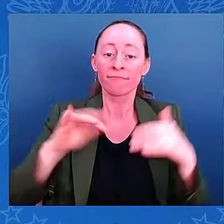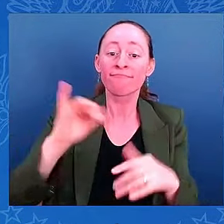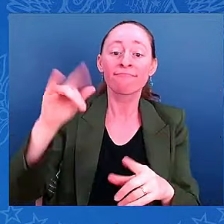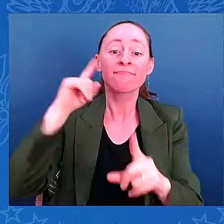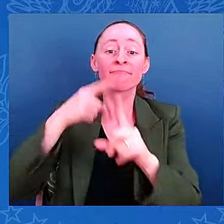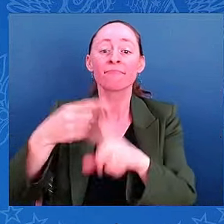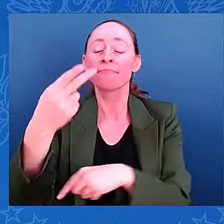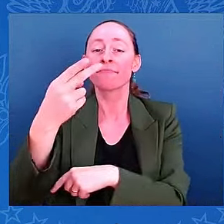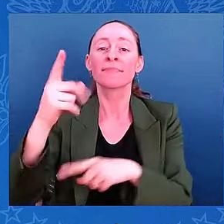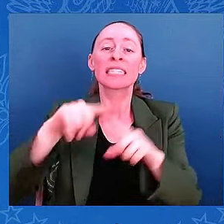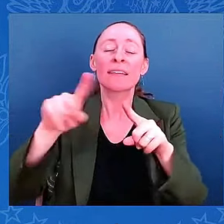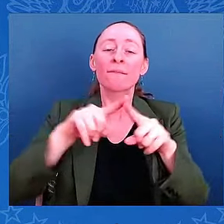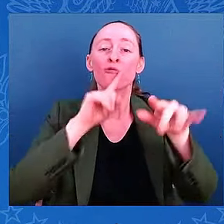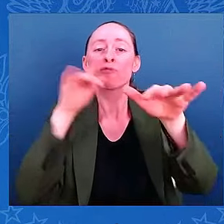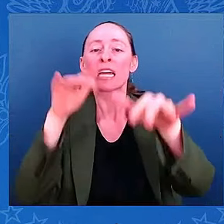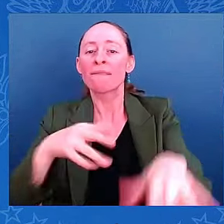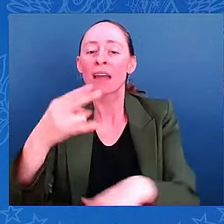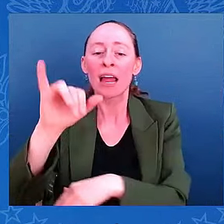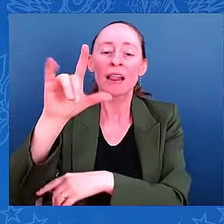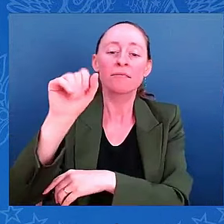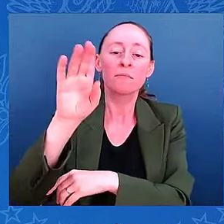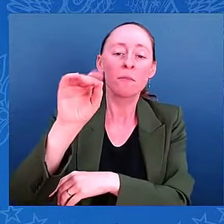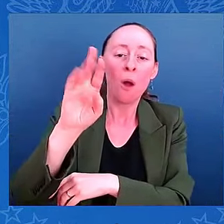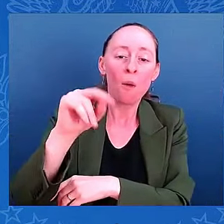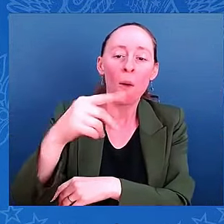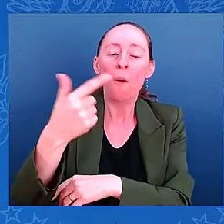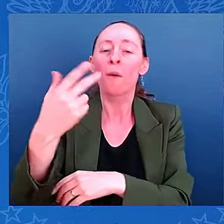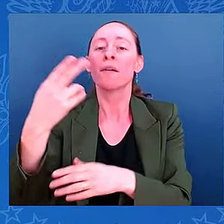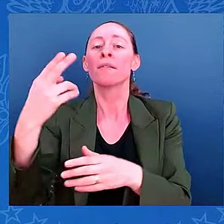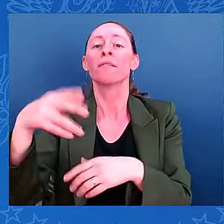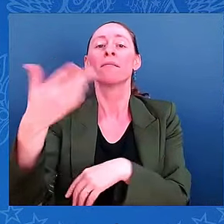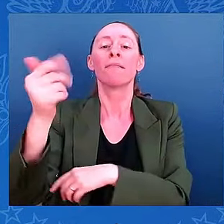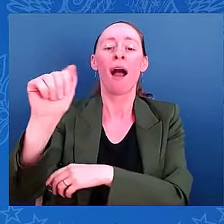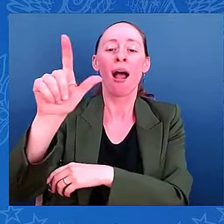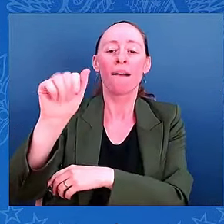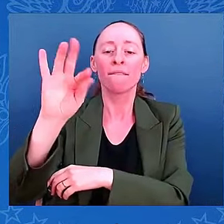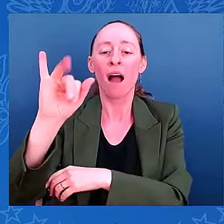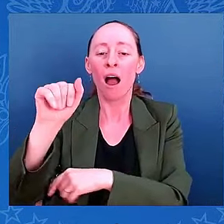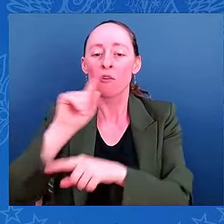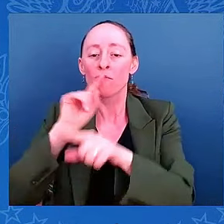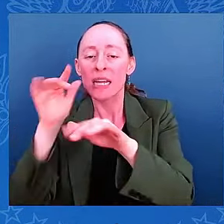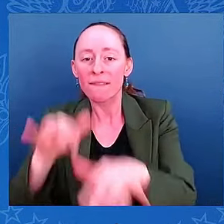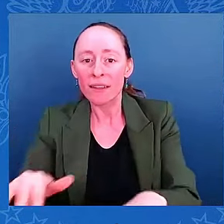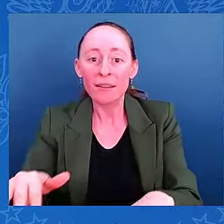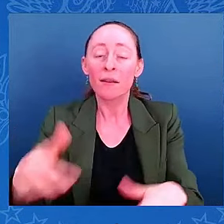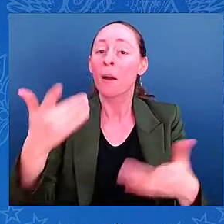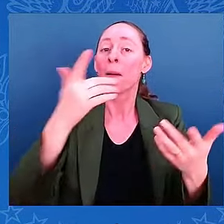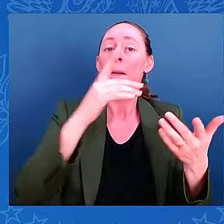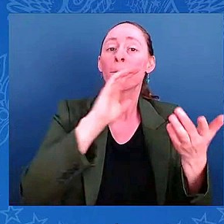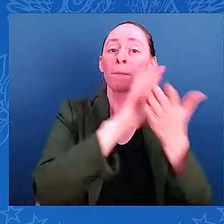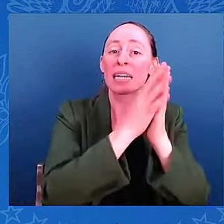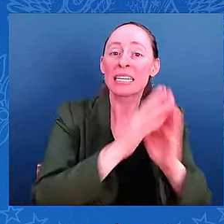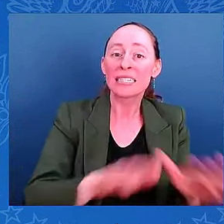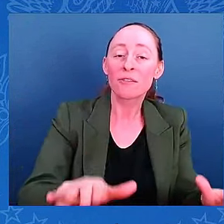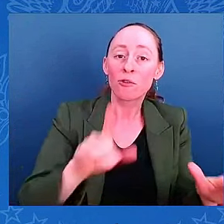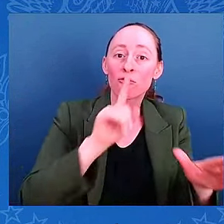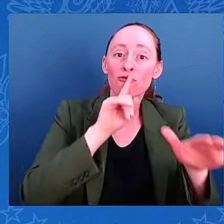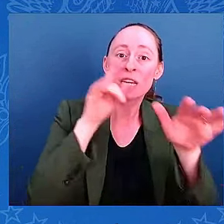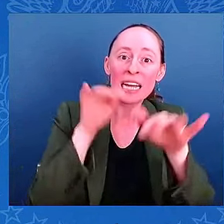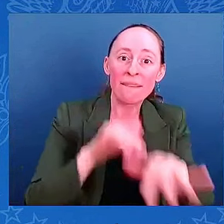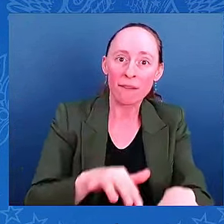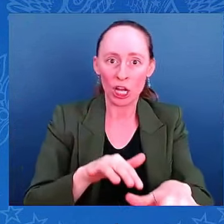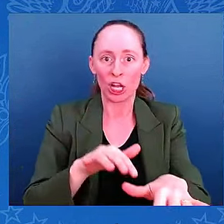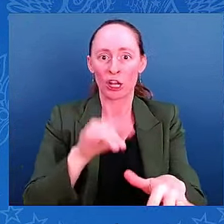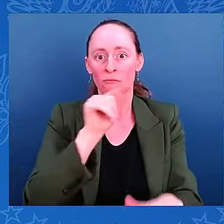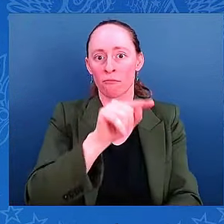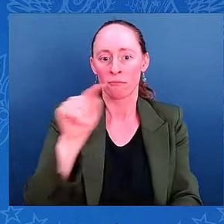some of these type of traditional places that could flood. We really got to watch those areas and those communities. So, it takes quite a while